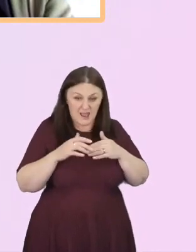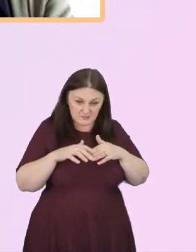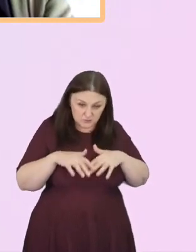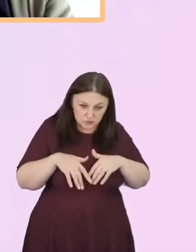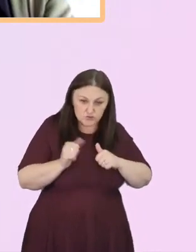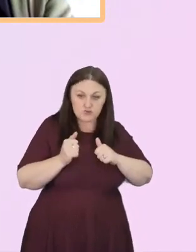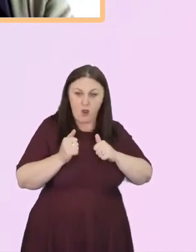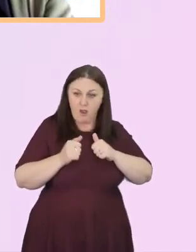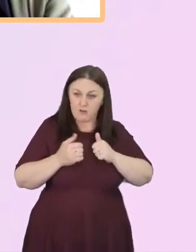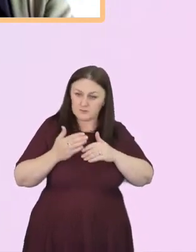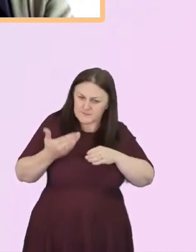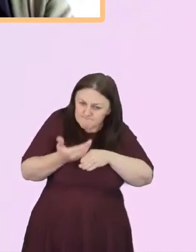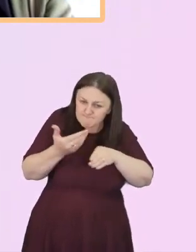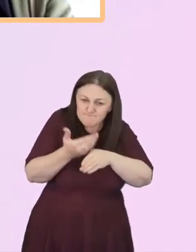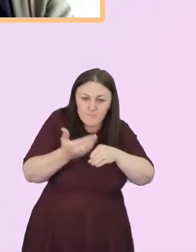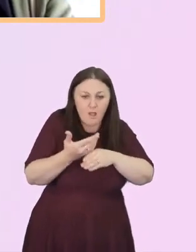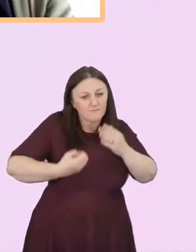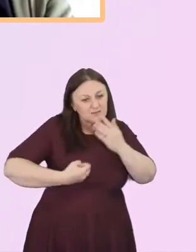congregations?